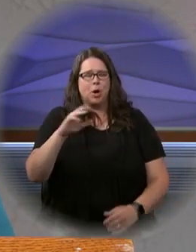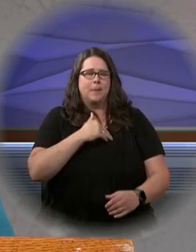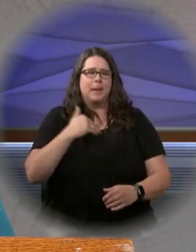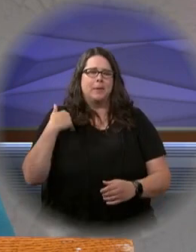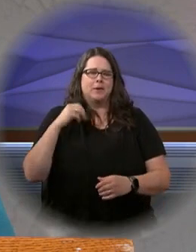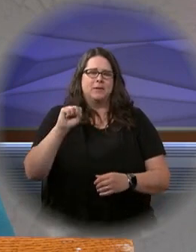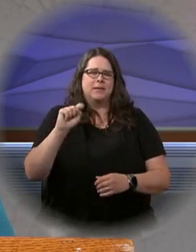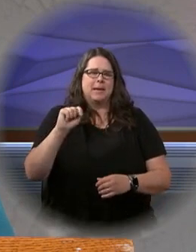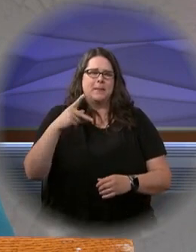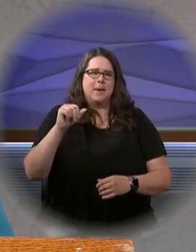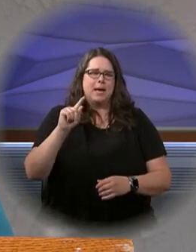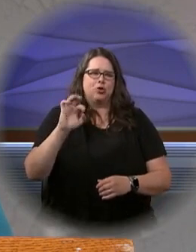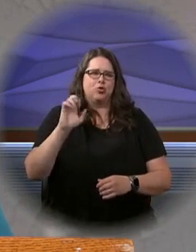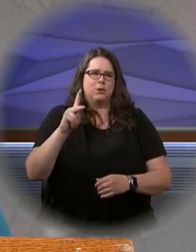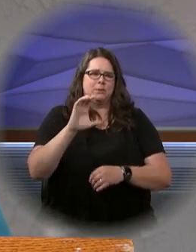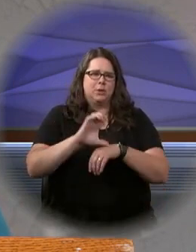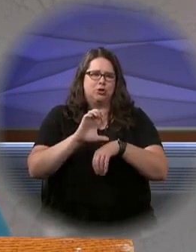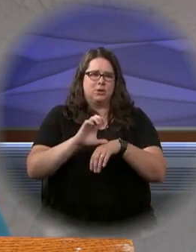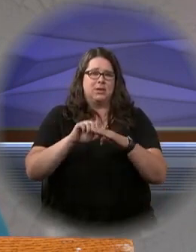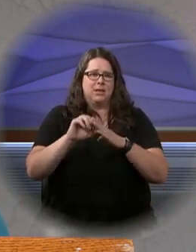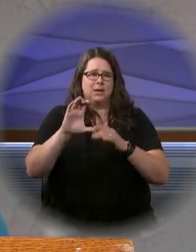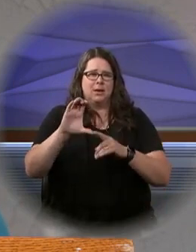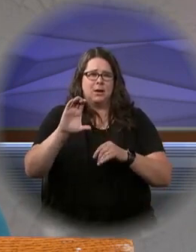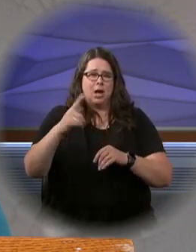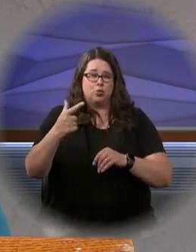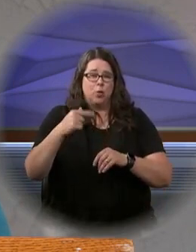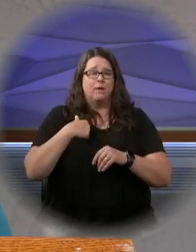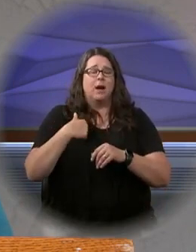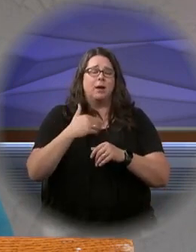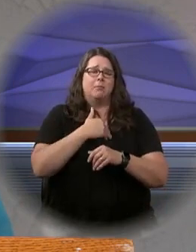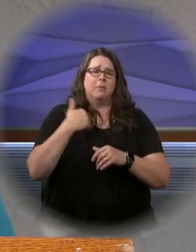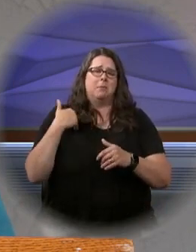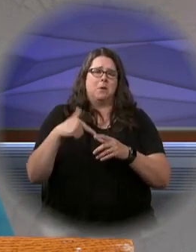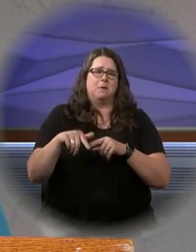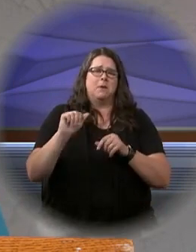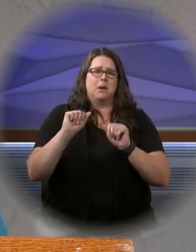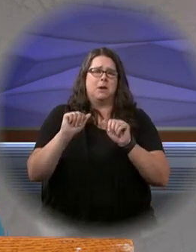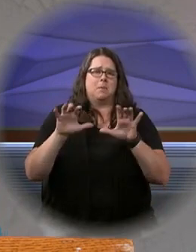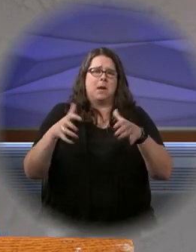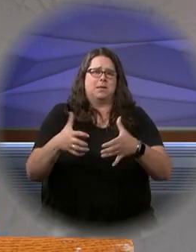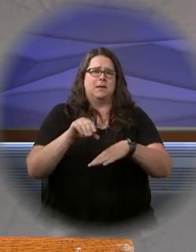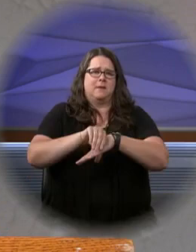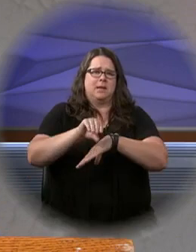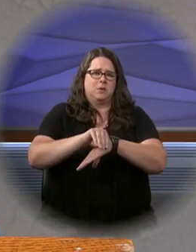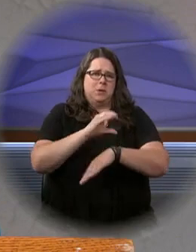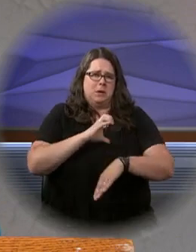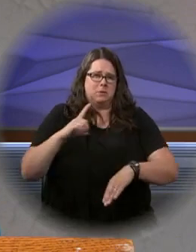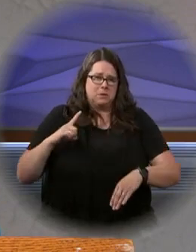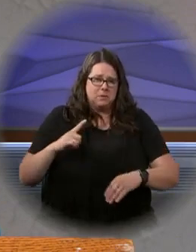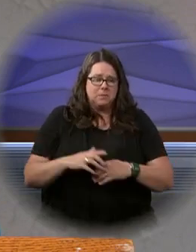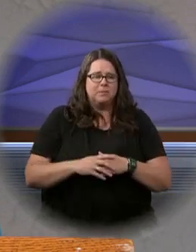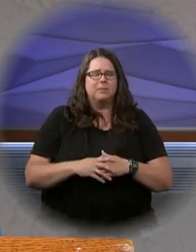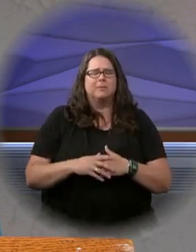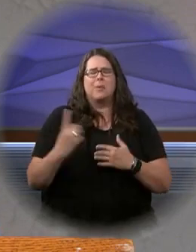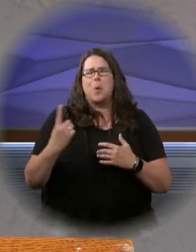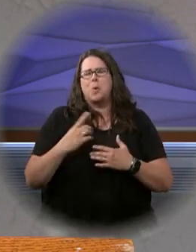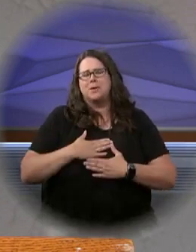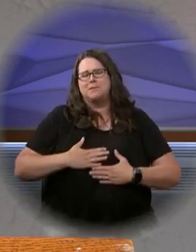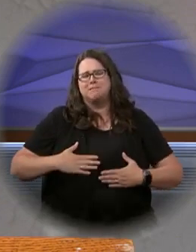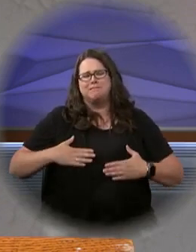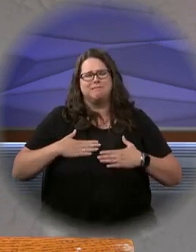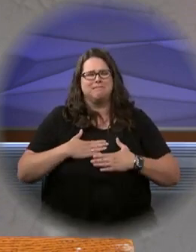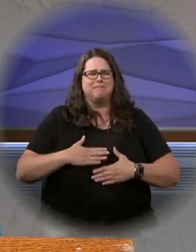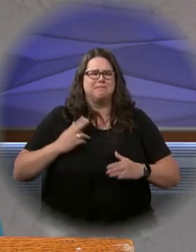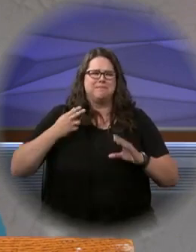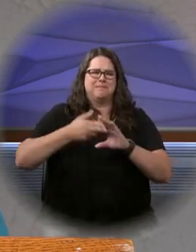of St. Patrick Parish in Cottage Grove and serve as a member of the Apostolate Advisory Council. It's always a pleasure